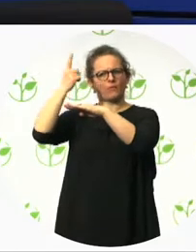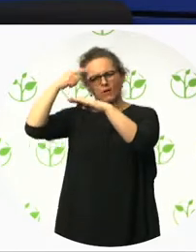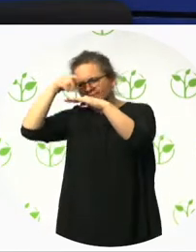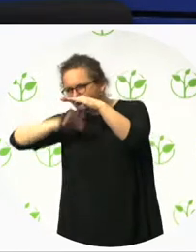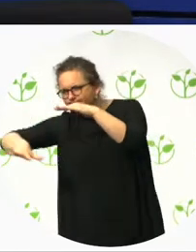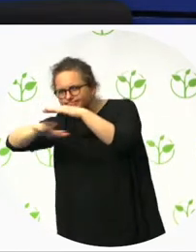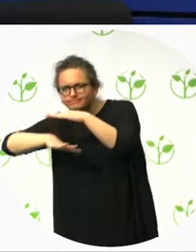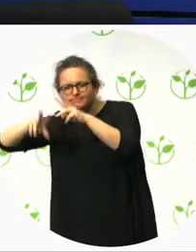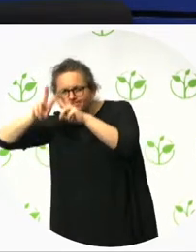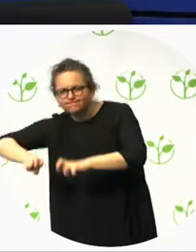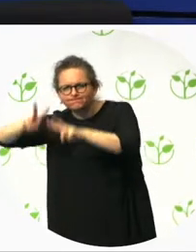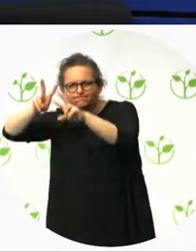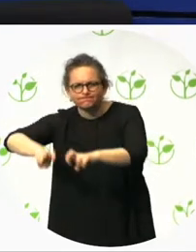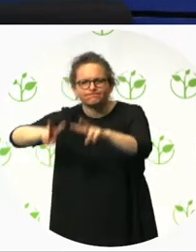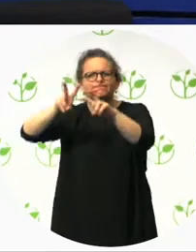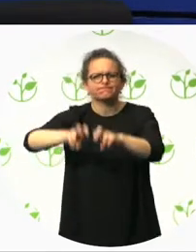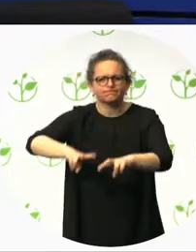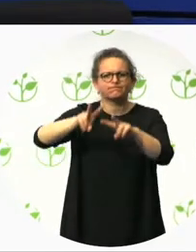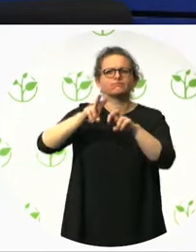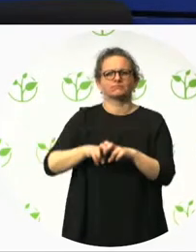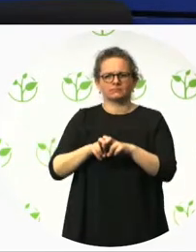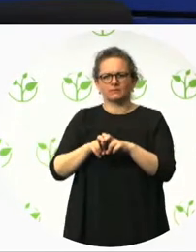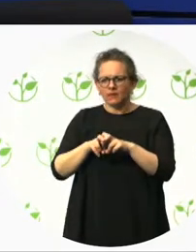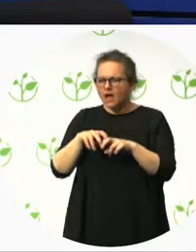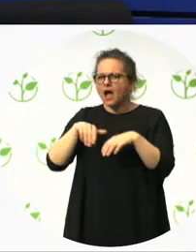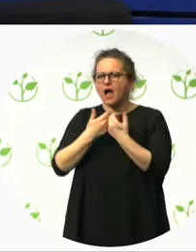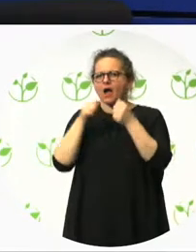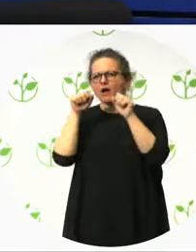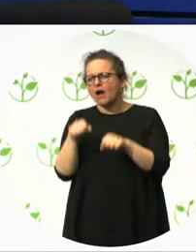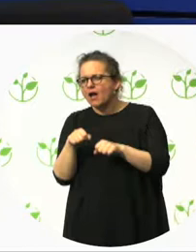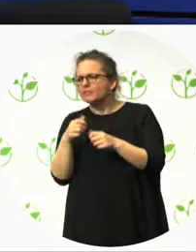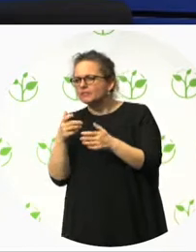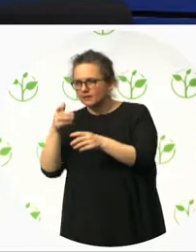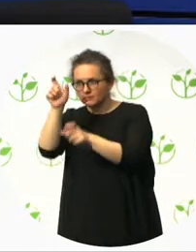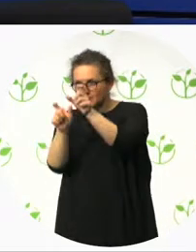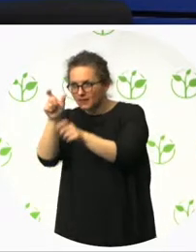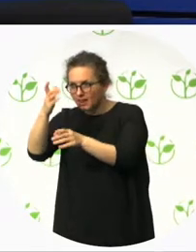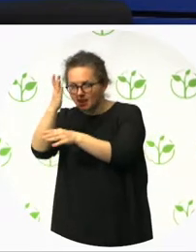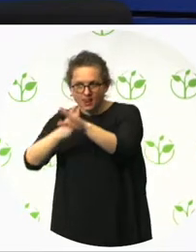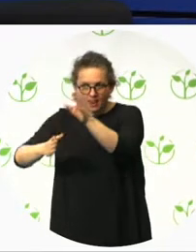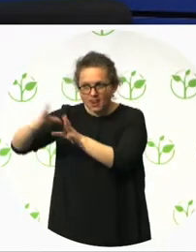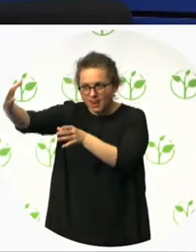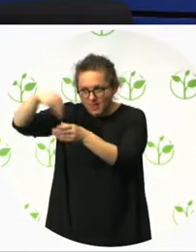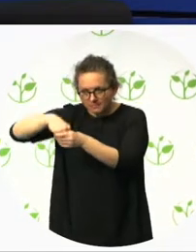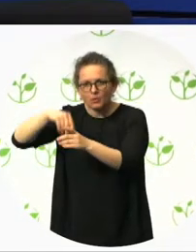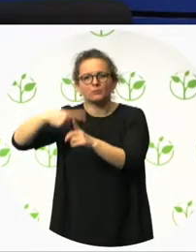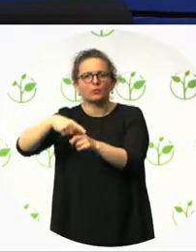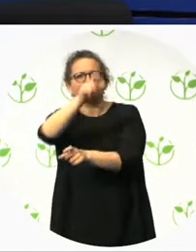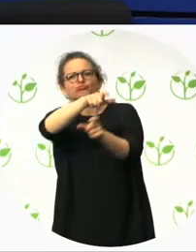distinguished to represent our receipt of an award later this evening. So over to Antonio.